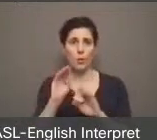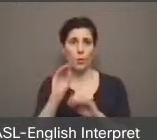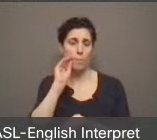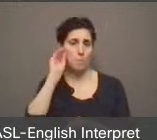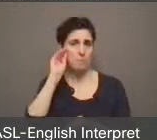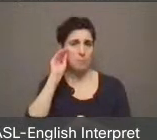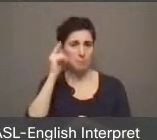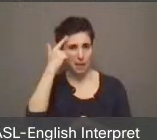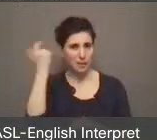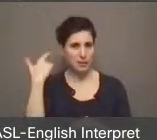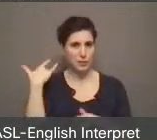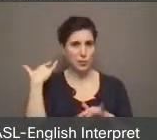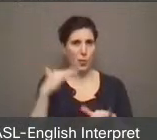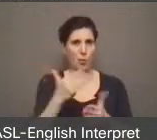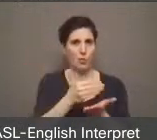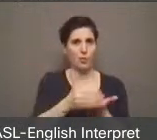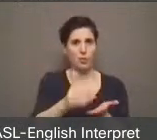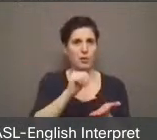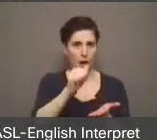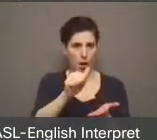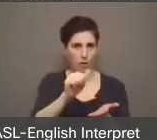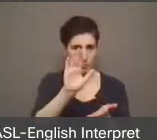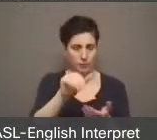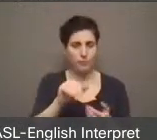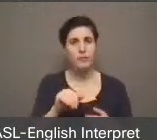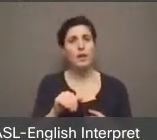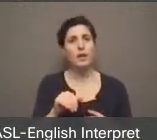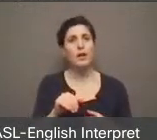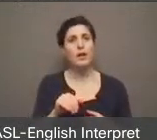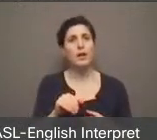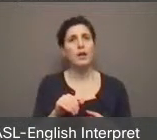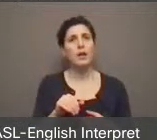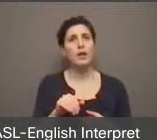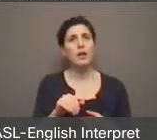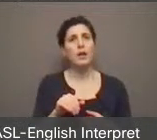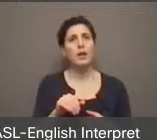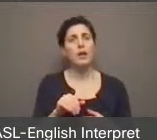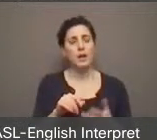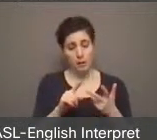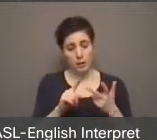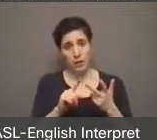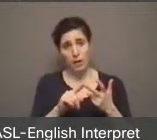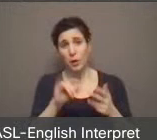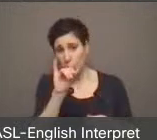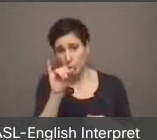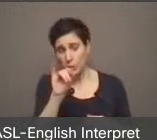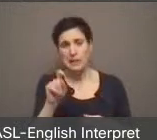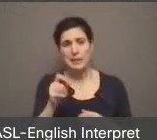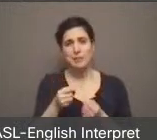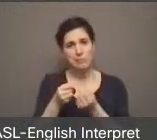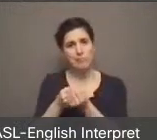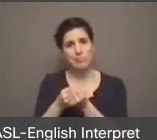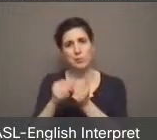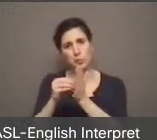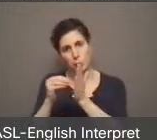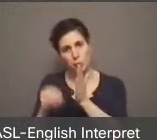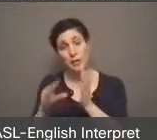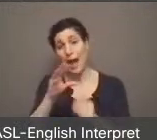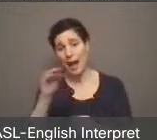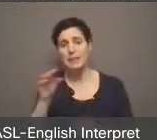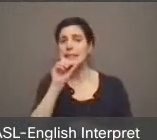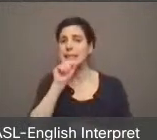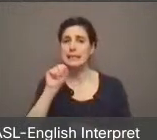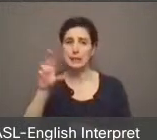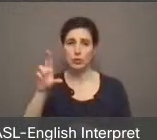Last, well, maybe not last, but we need assistance for students and seniors in the